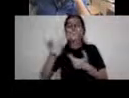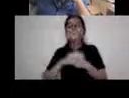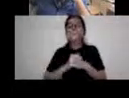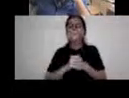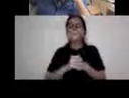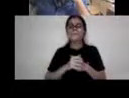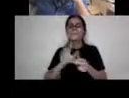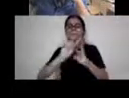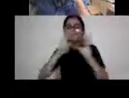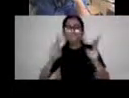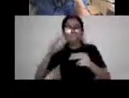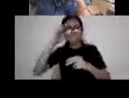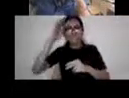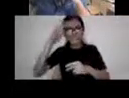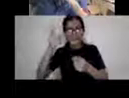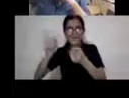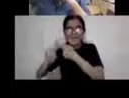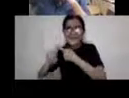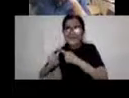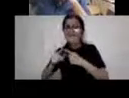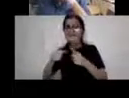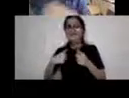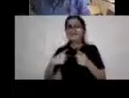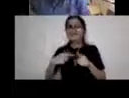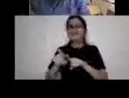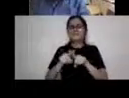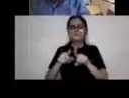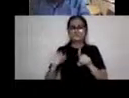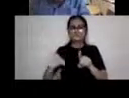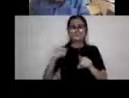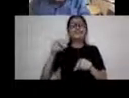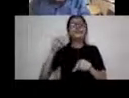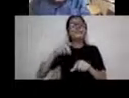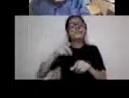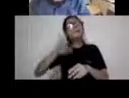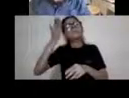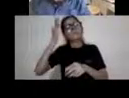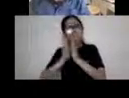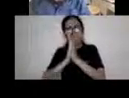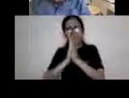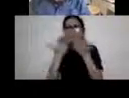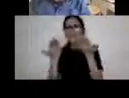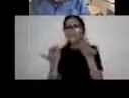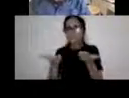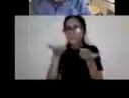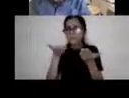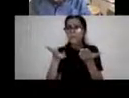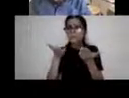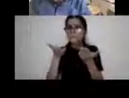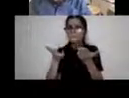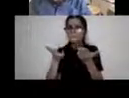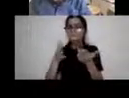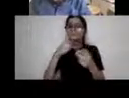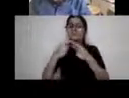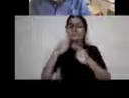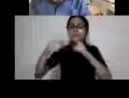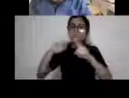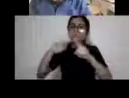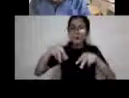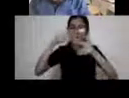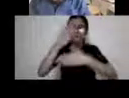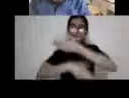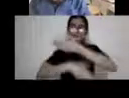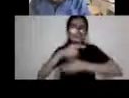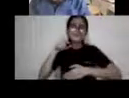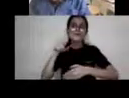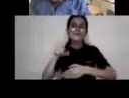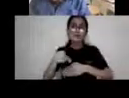theory. And, um, it occurred to me that there wasn't a book that I could, that was around that really talked about disability in the way